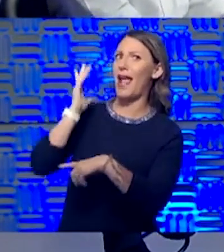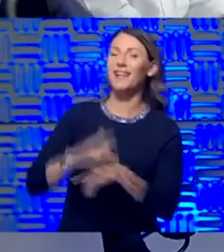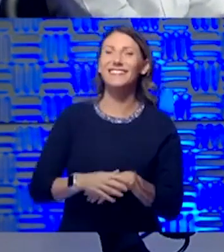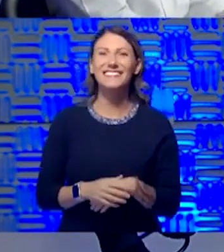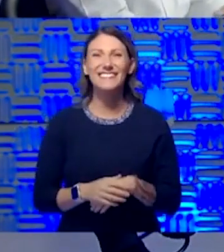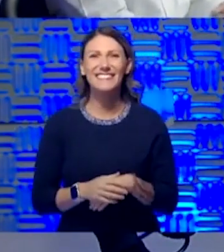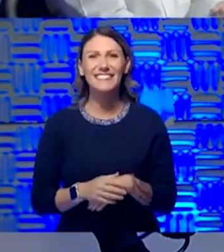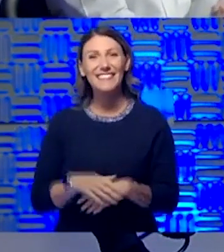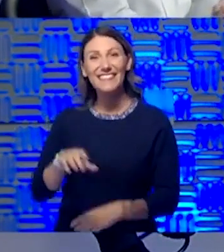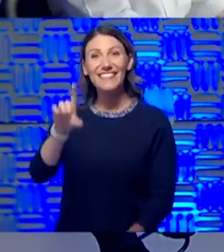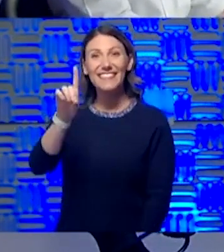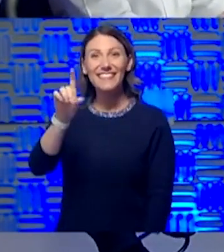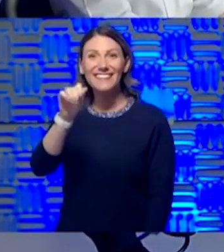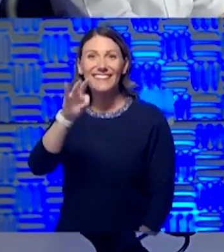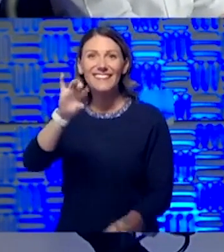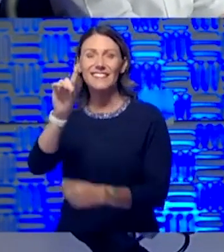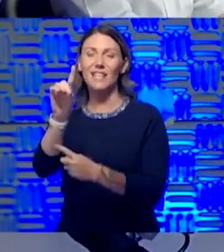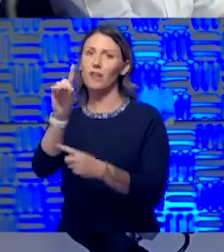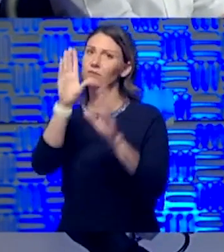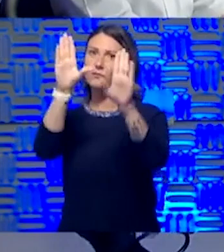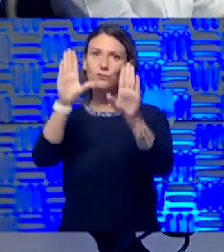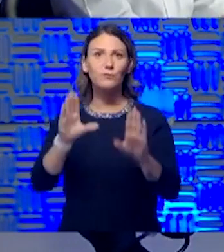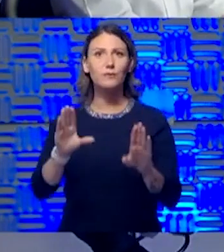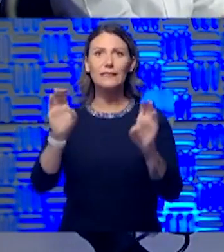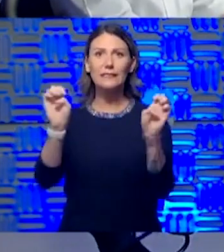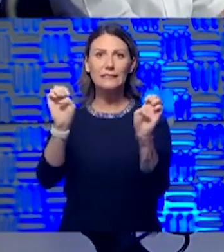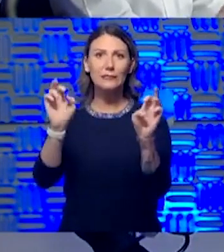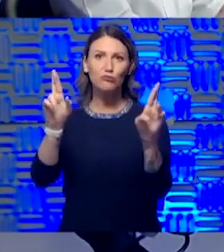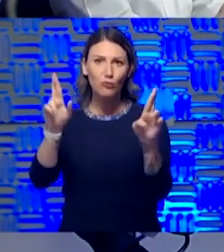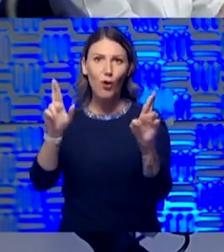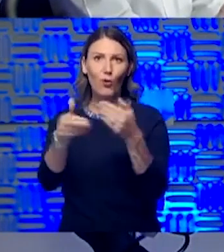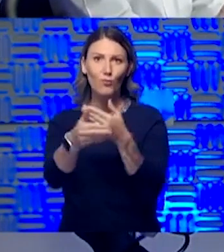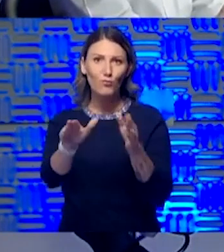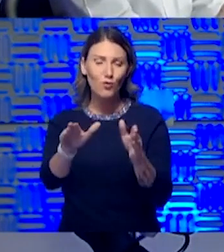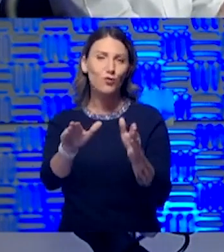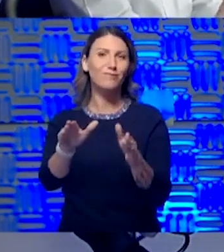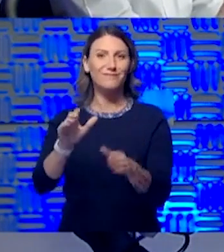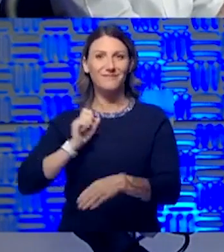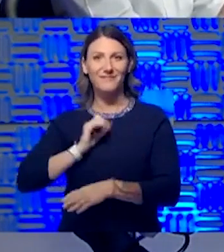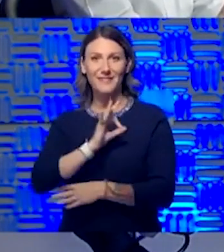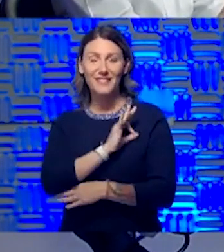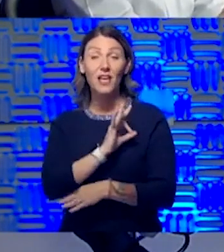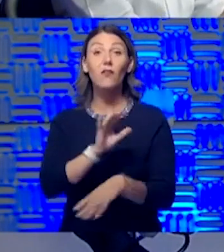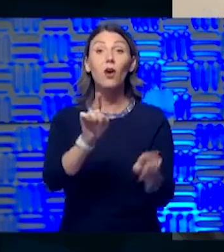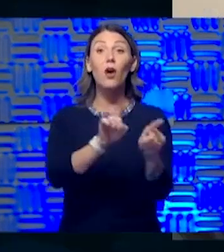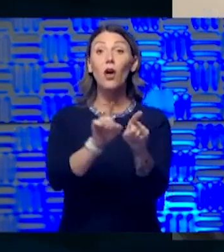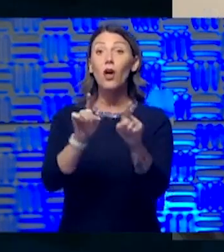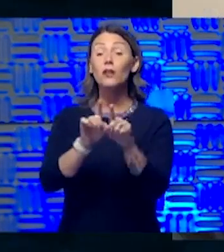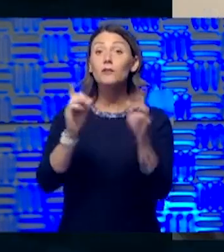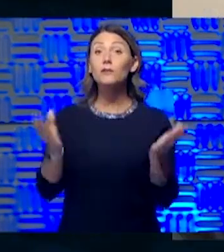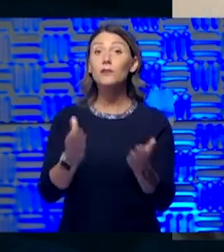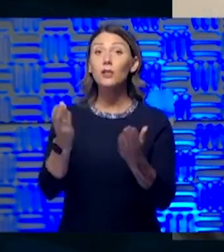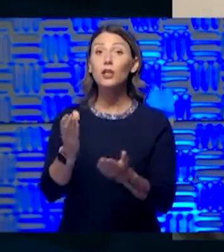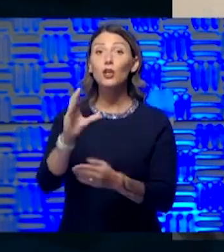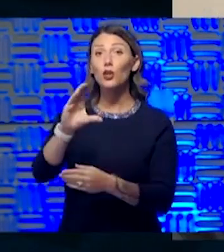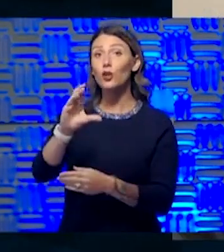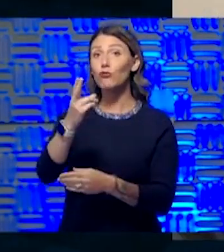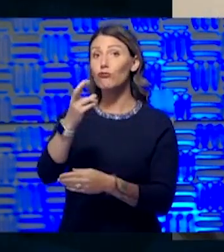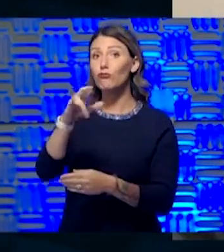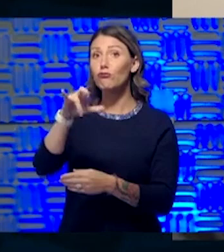Dave is one of our outstanding emergency room faculty. Also here is Chris Brown. Chris